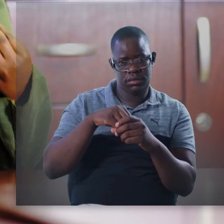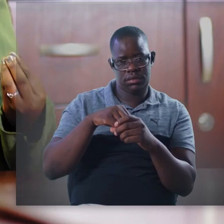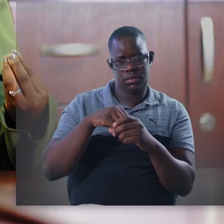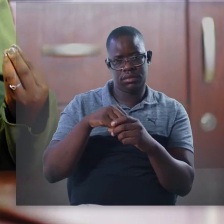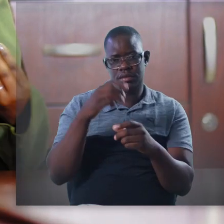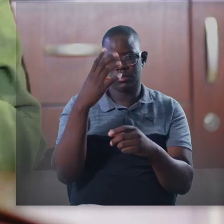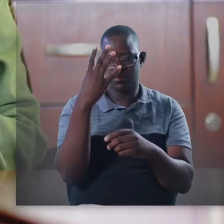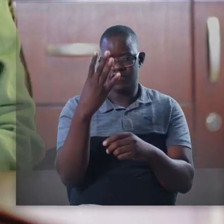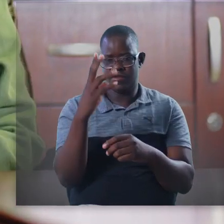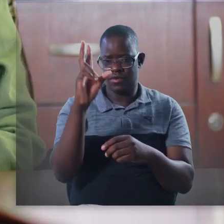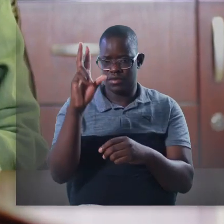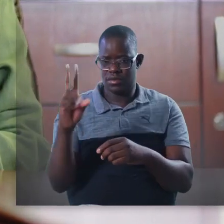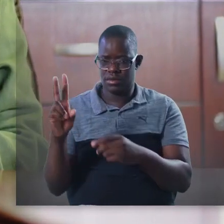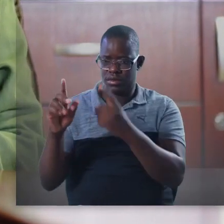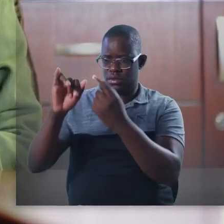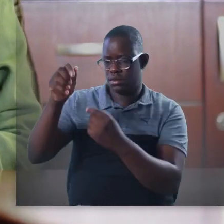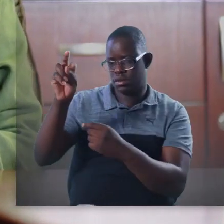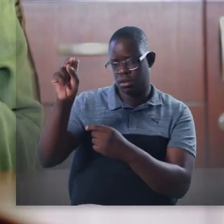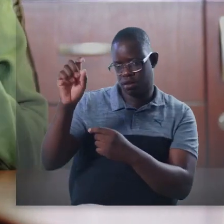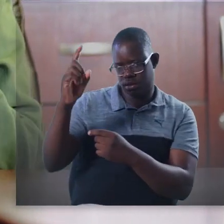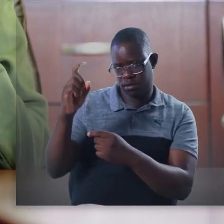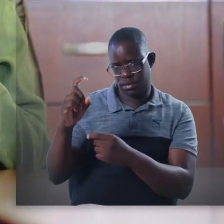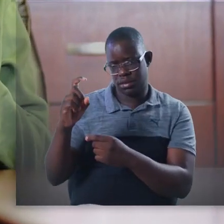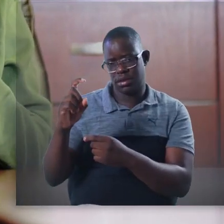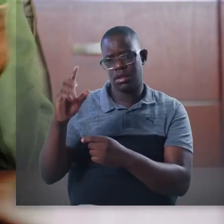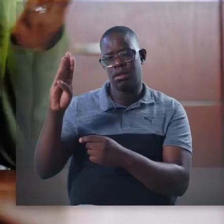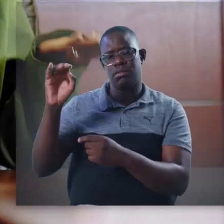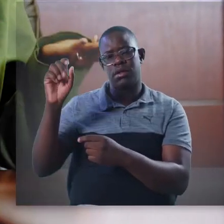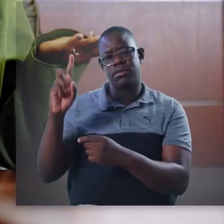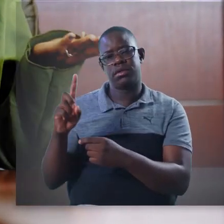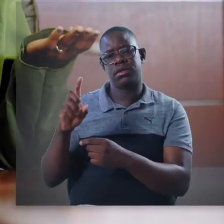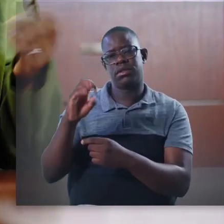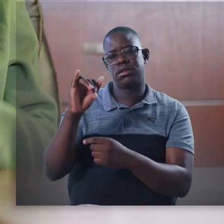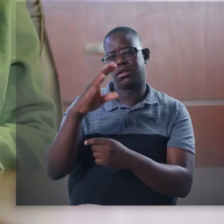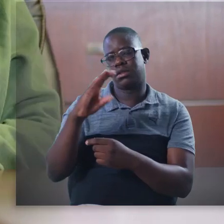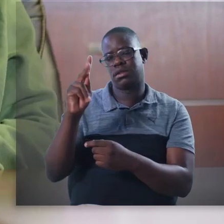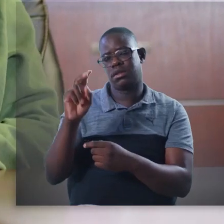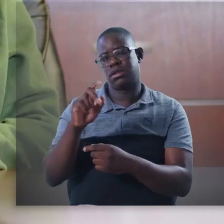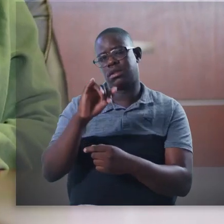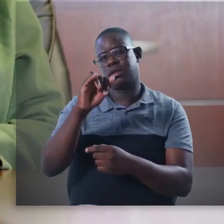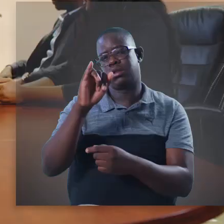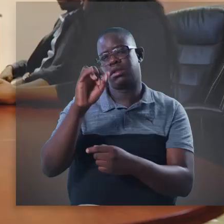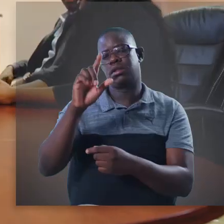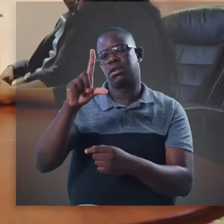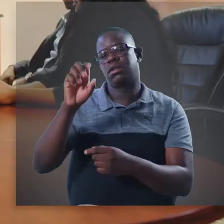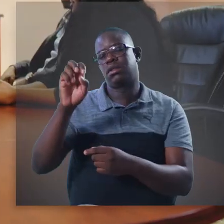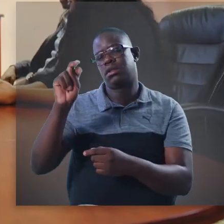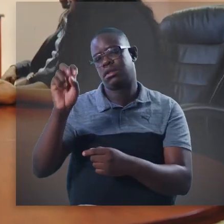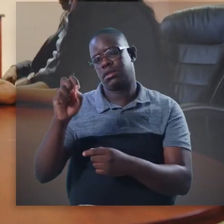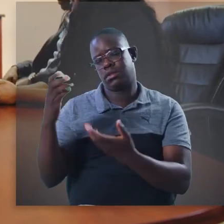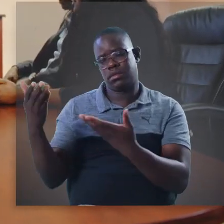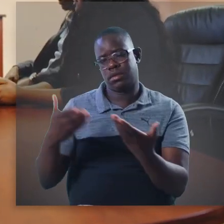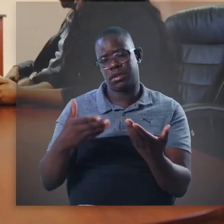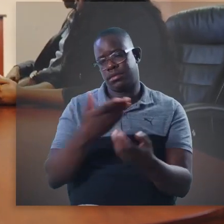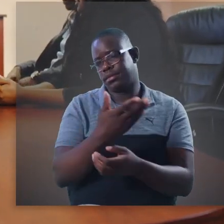today's show. With me in studio, I have four people. Jakes, Barbie, Ziggy,